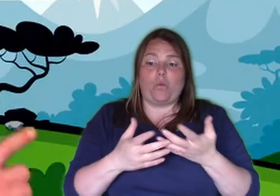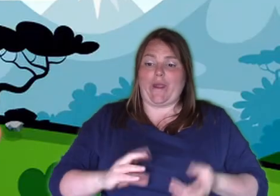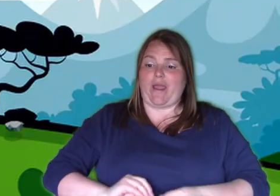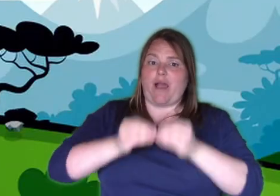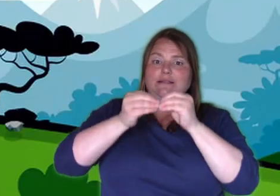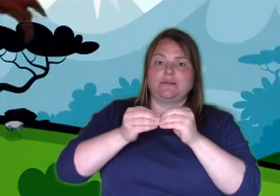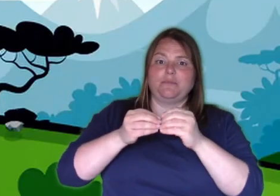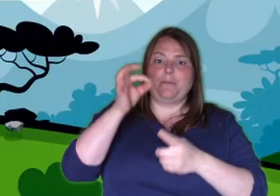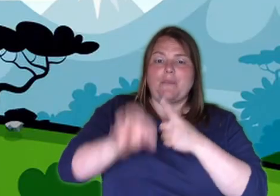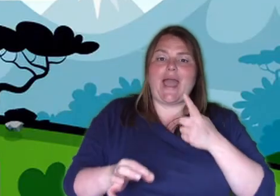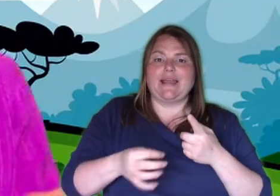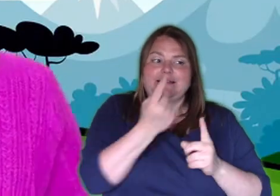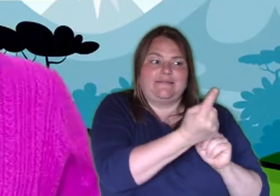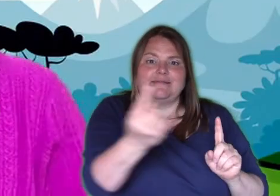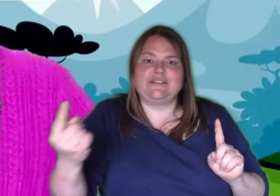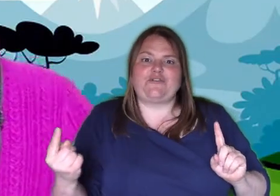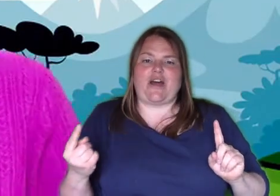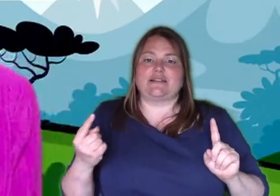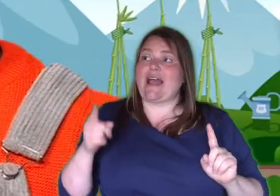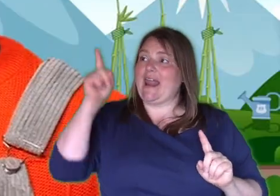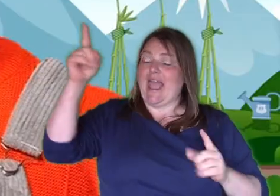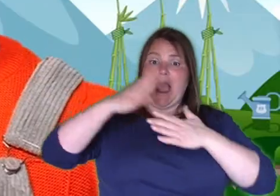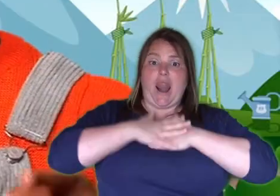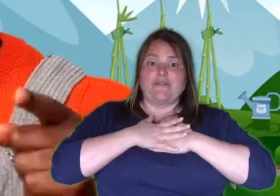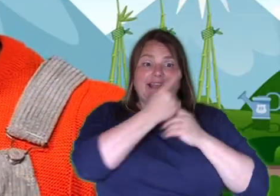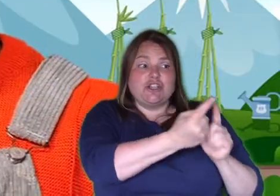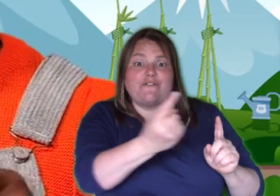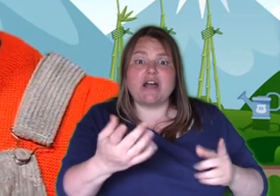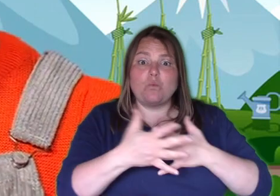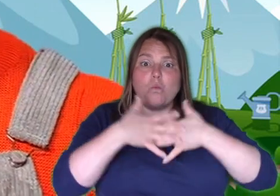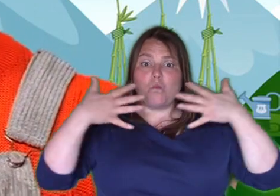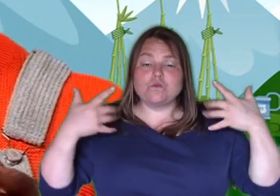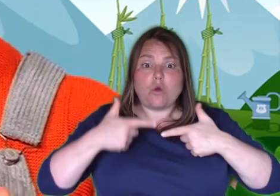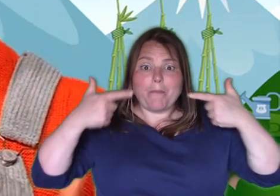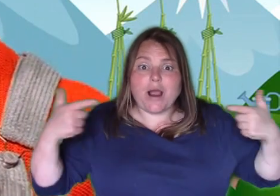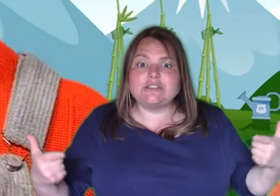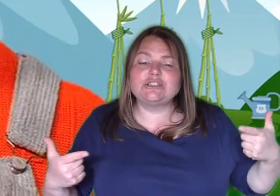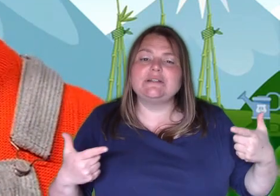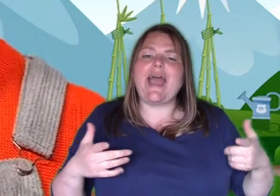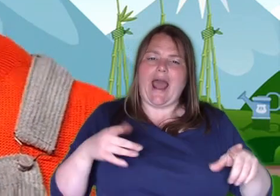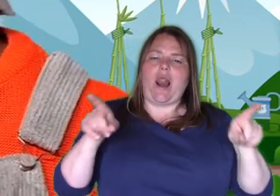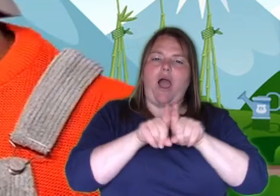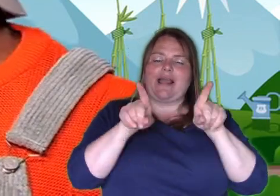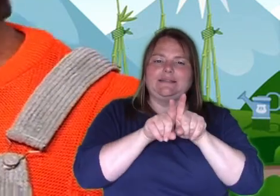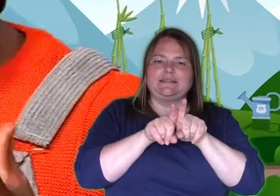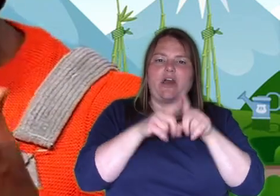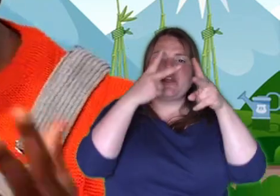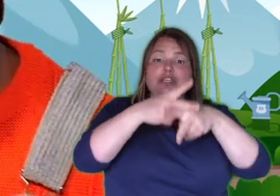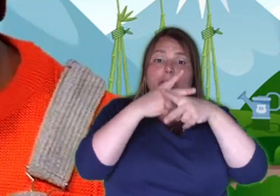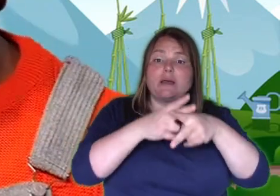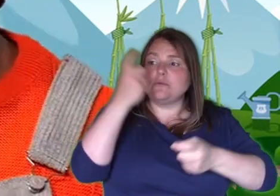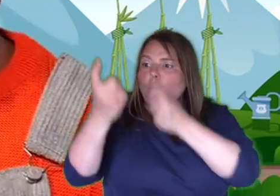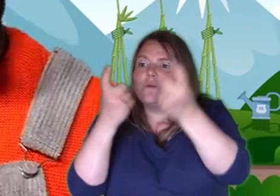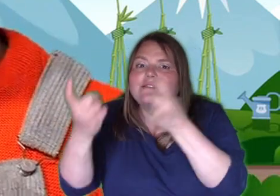And how he loves each one of us so much. And just like the shepherd who goes after the lost sheep, Jesus will